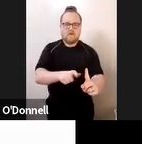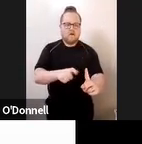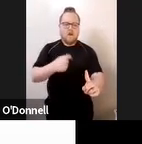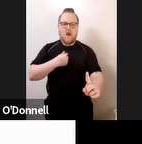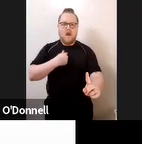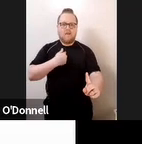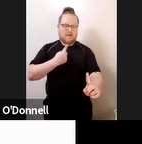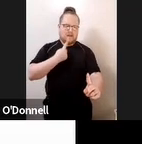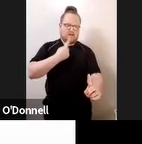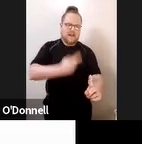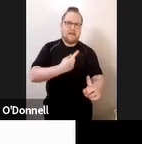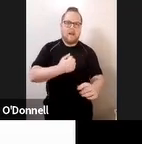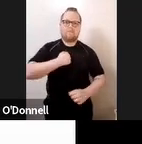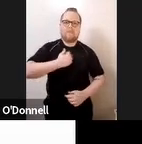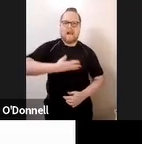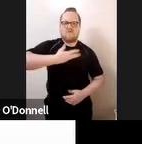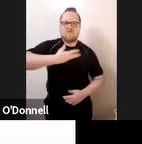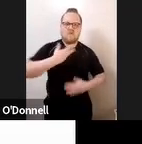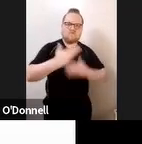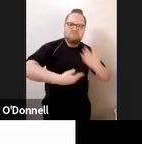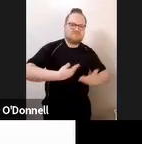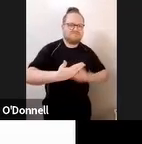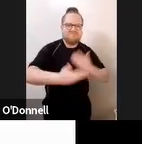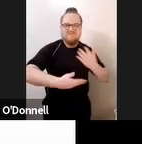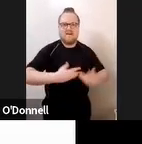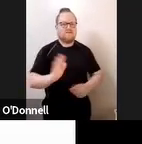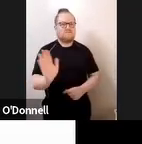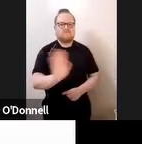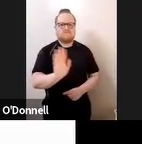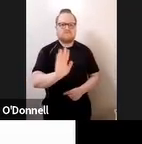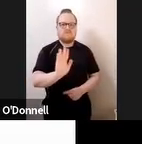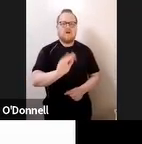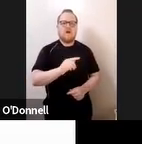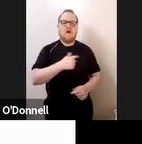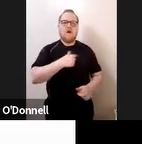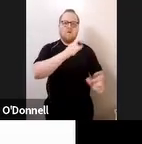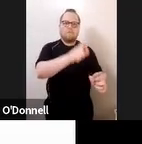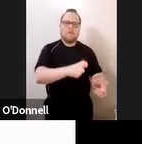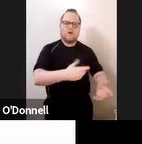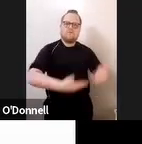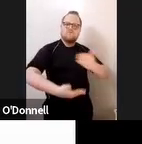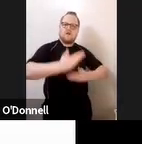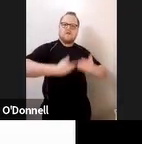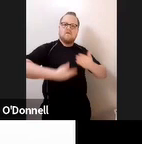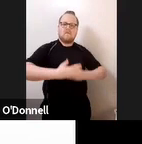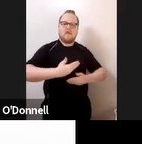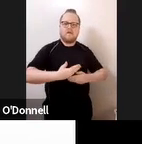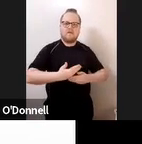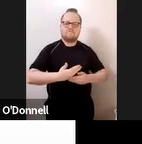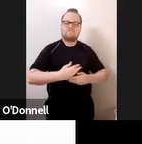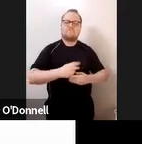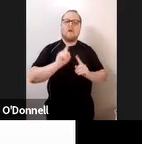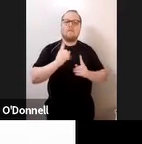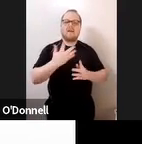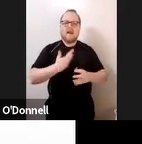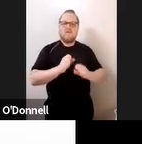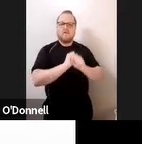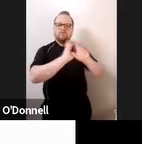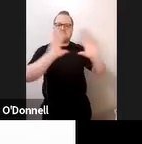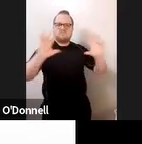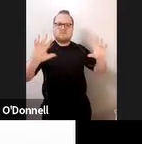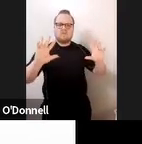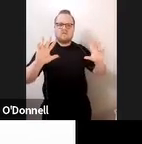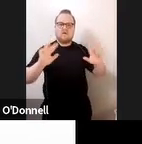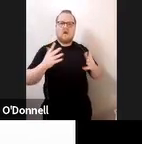in that interaction. But I want you to picture yourself now doing a home visit. We do less of that at the